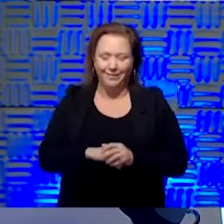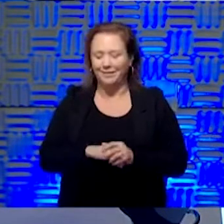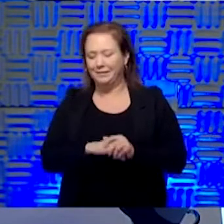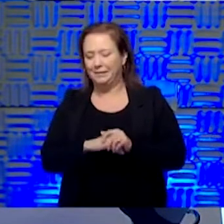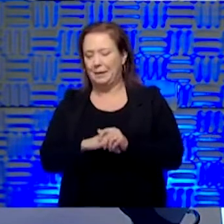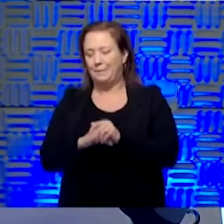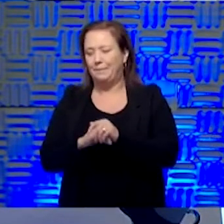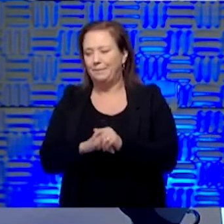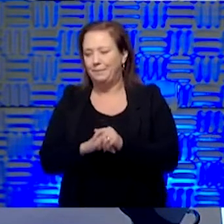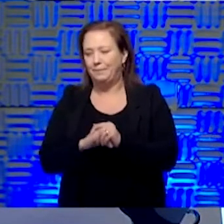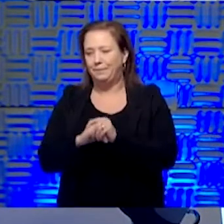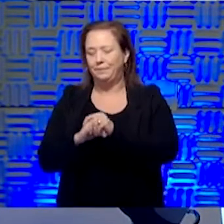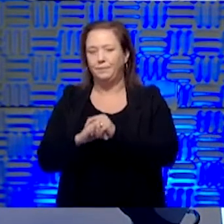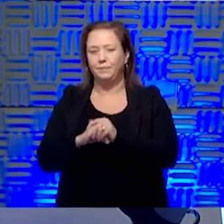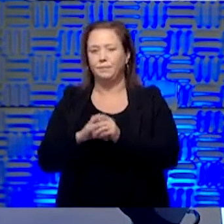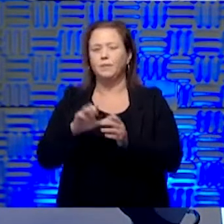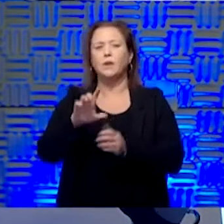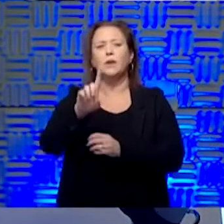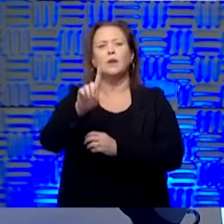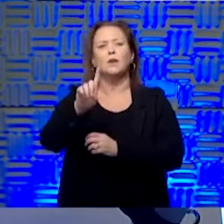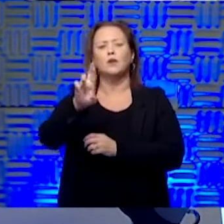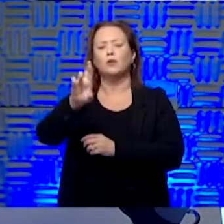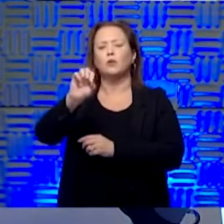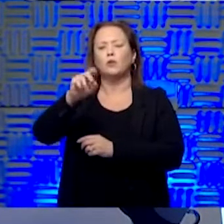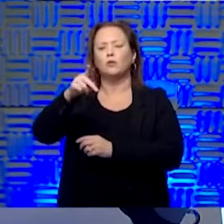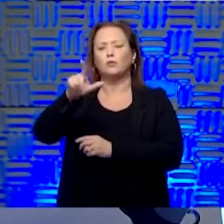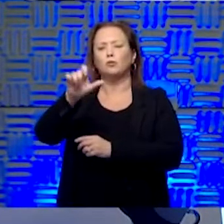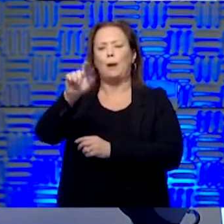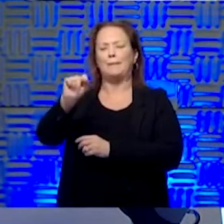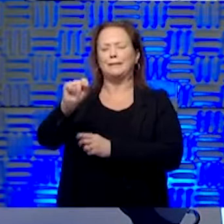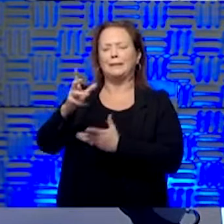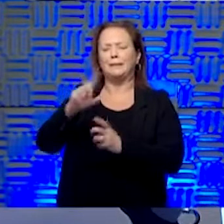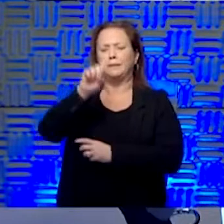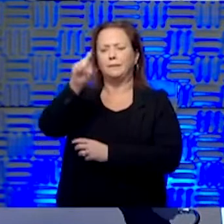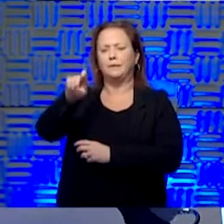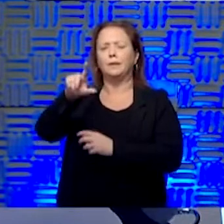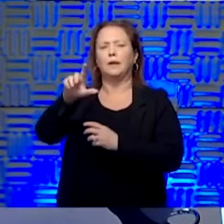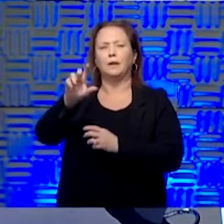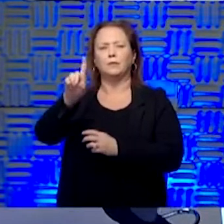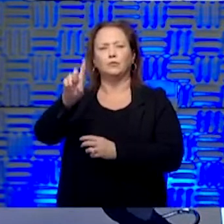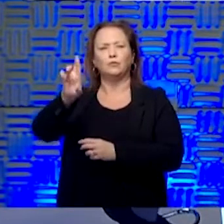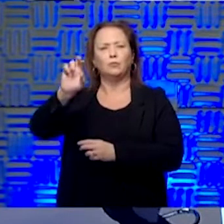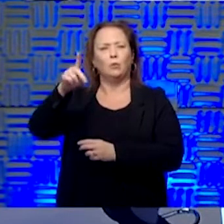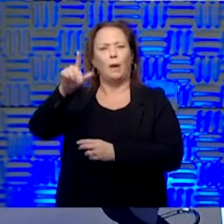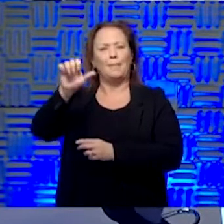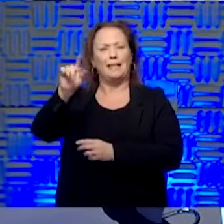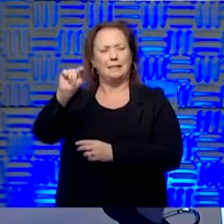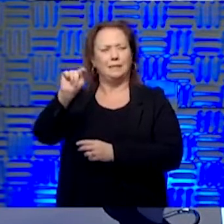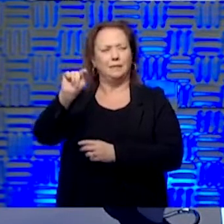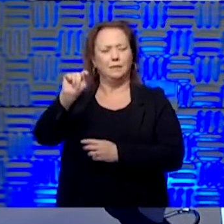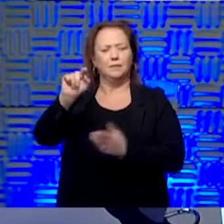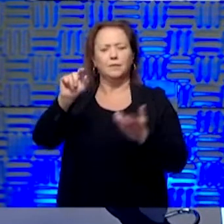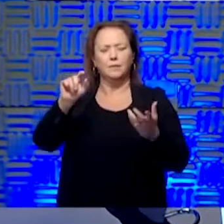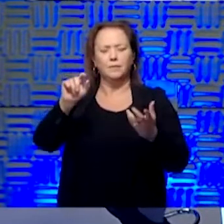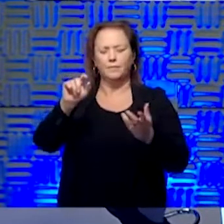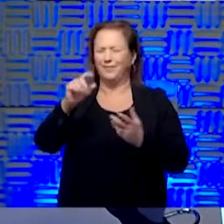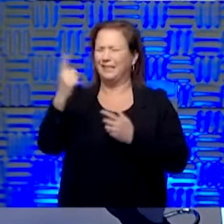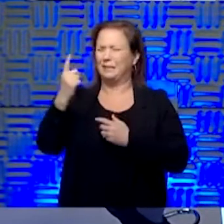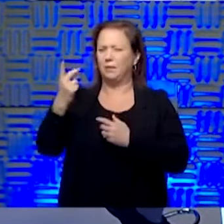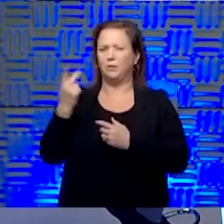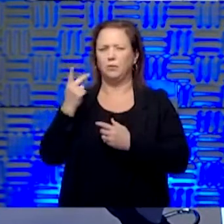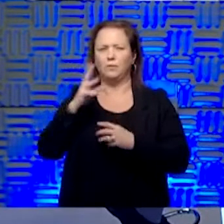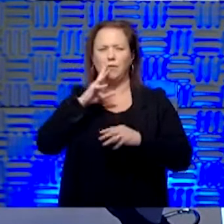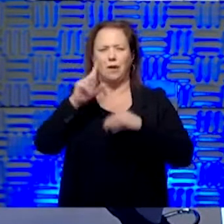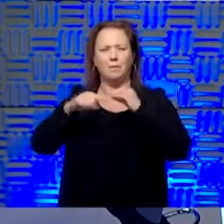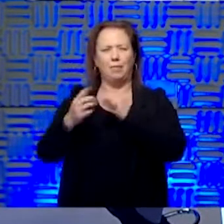I have a question about droplets that may be a really stupid question, but I was talking about, this is Taylor at 41, was talking about somebody, this was somebody this morning